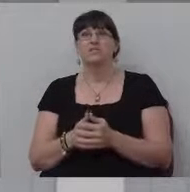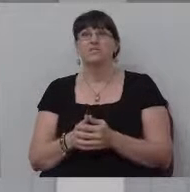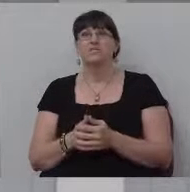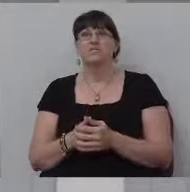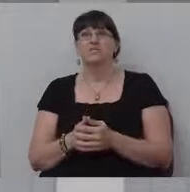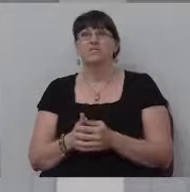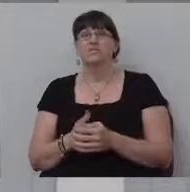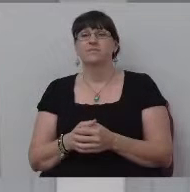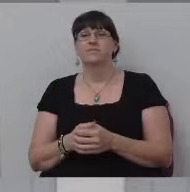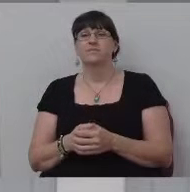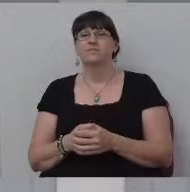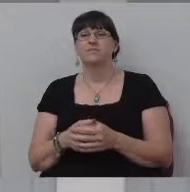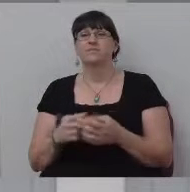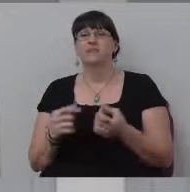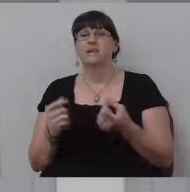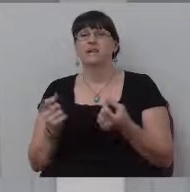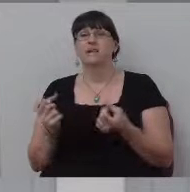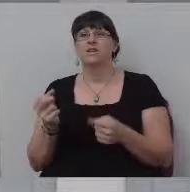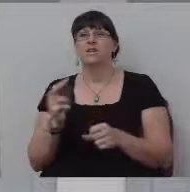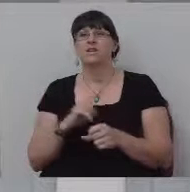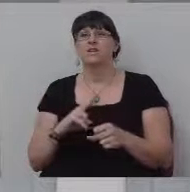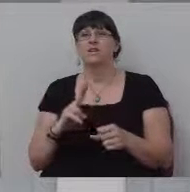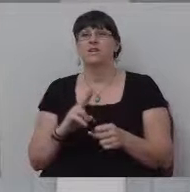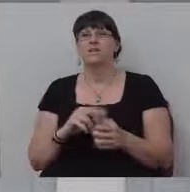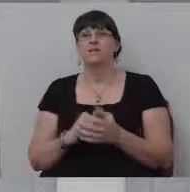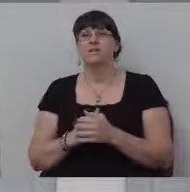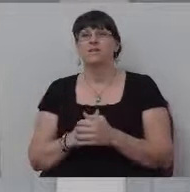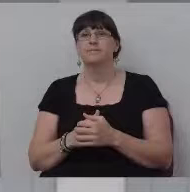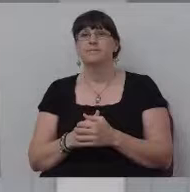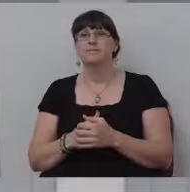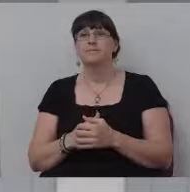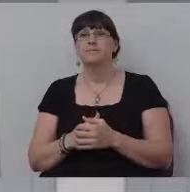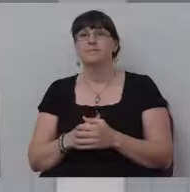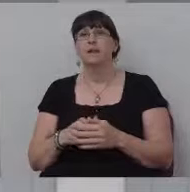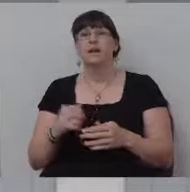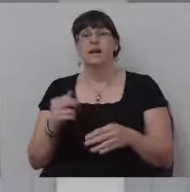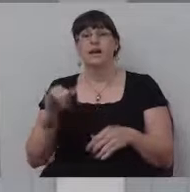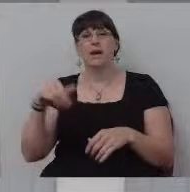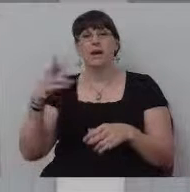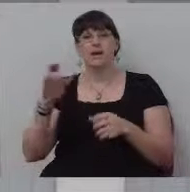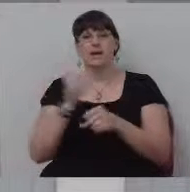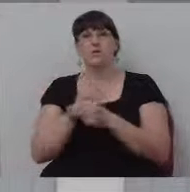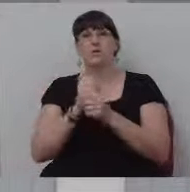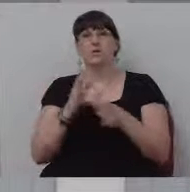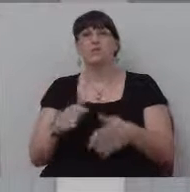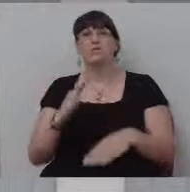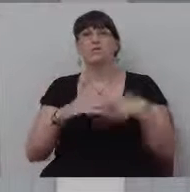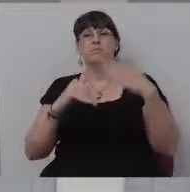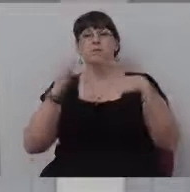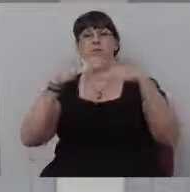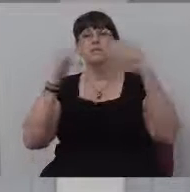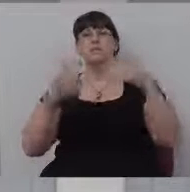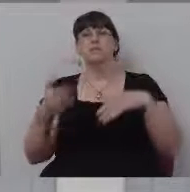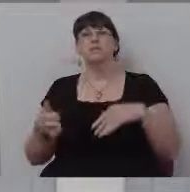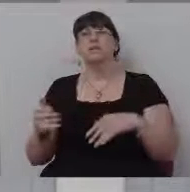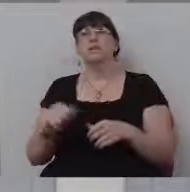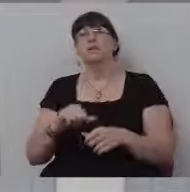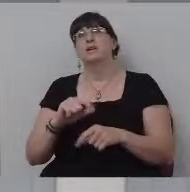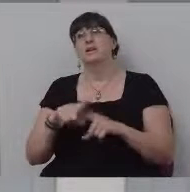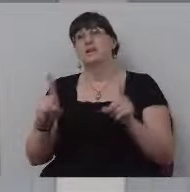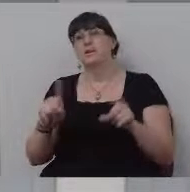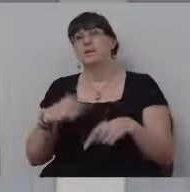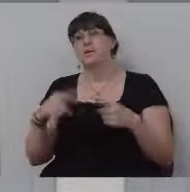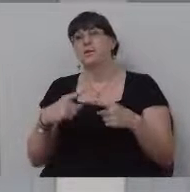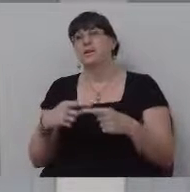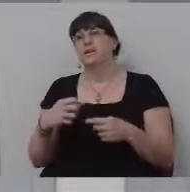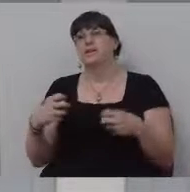cranes, and they got to use their own cranes. You know. Iron workers put up structures, except for when electricians need to, and then electricians get to put